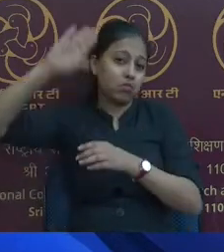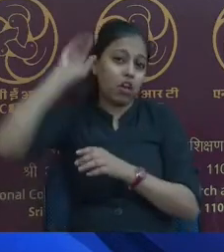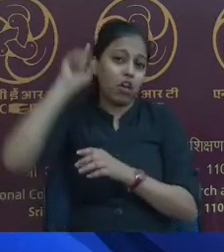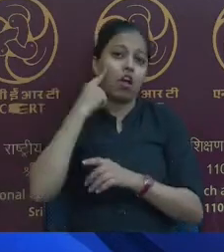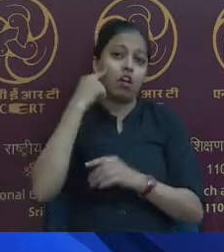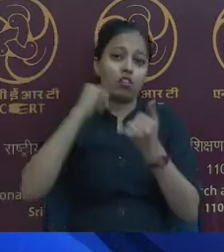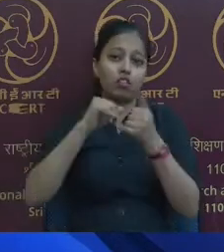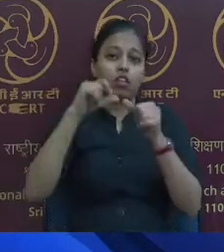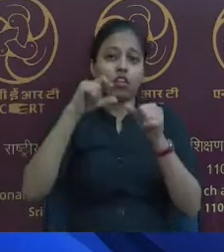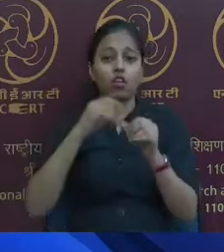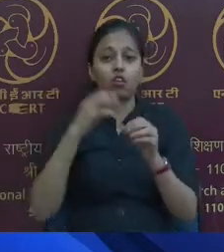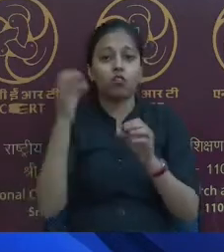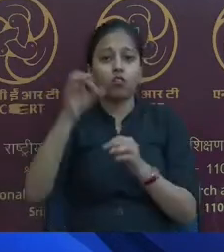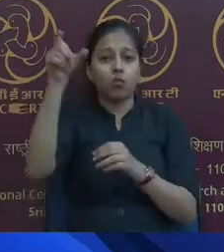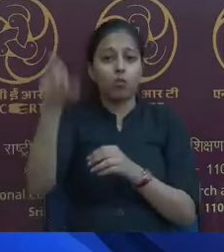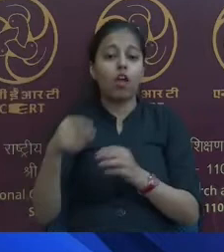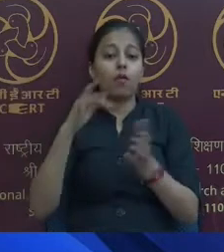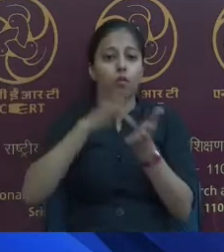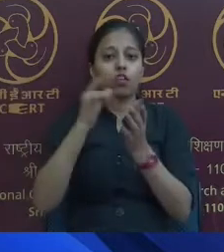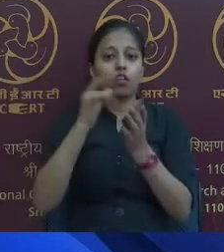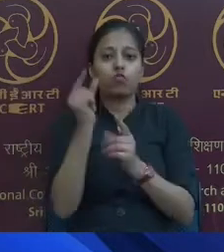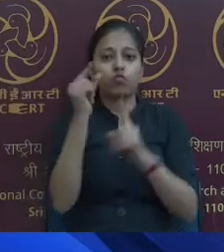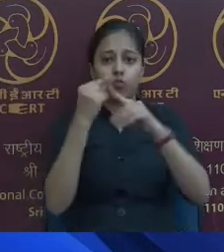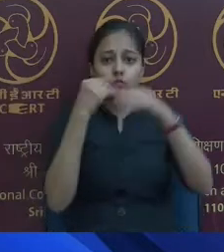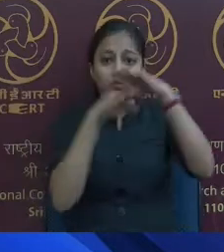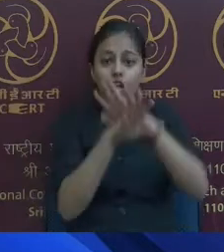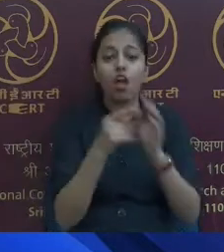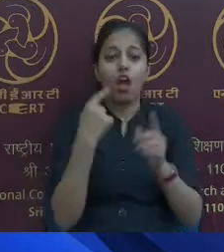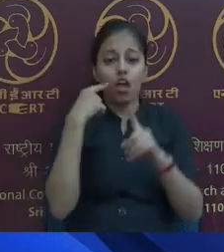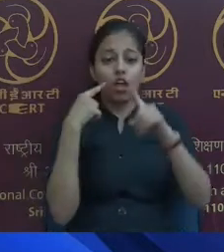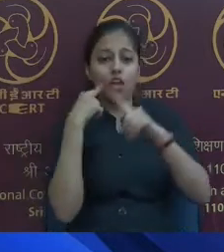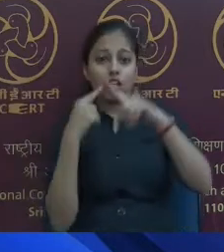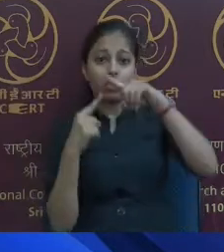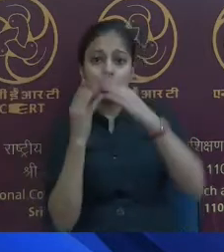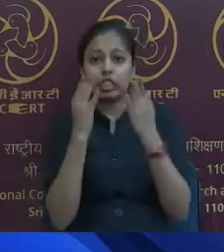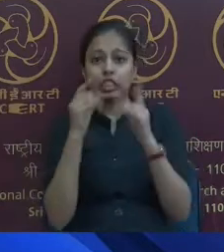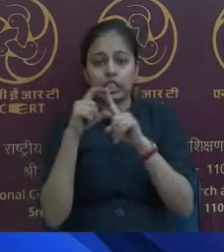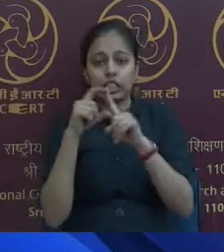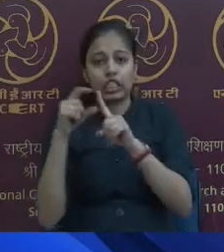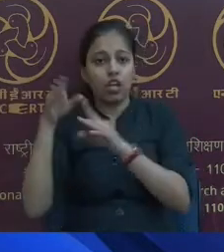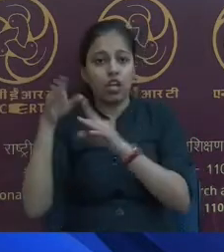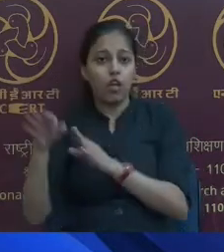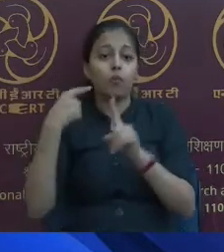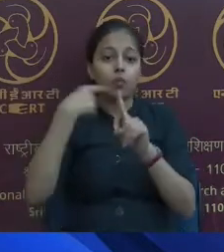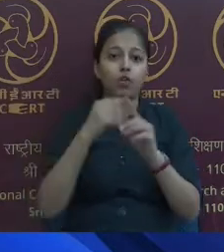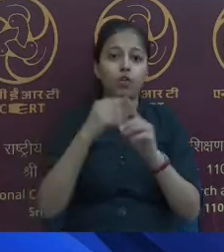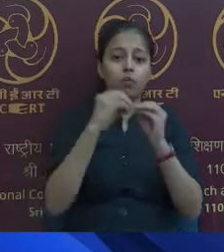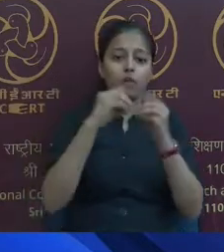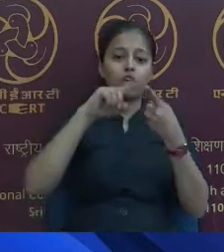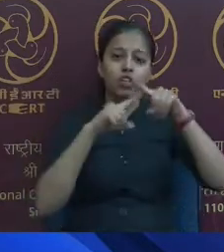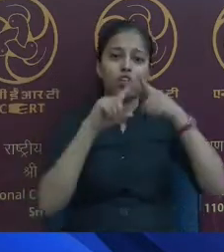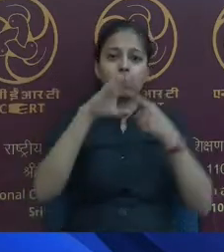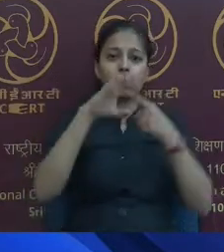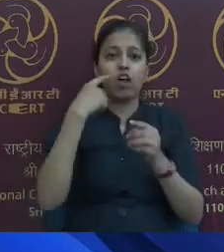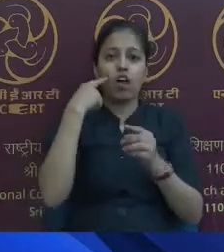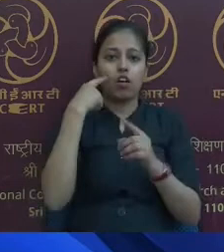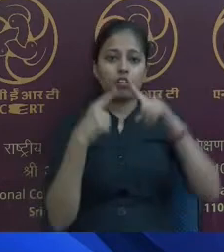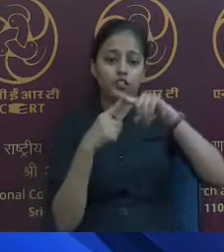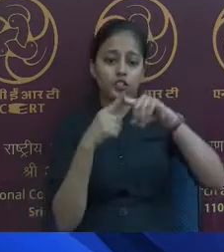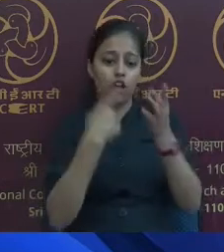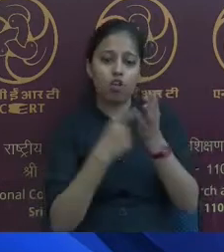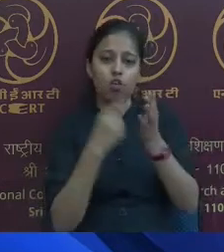and holds M-Tech degree from IIT Delhi and B-Tech in Civil Engineering from IIT Roorkee. He has been instrumental